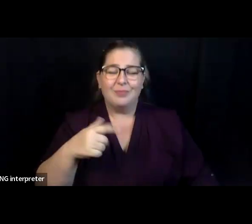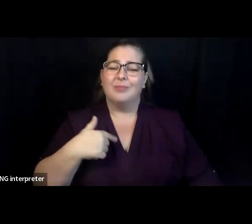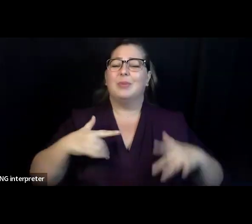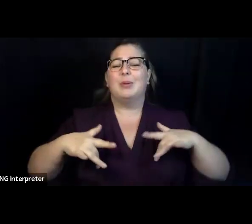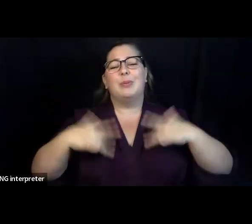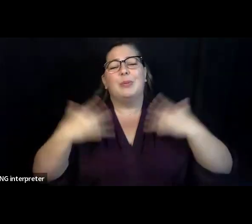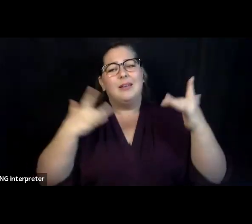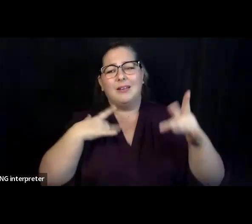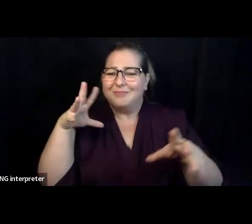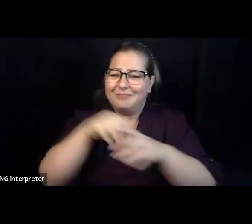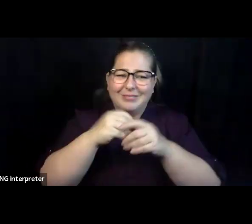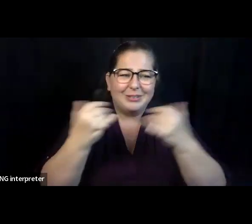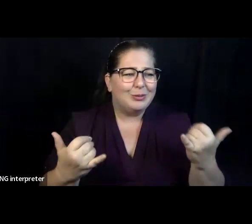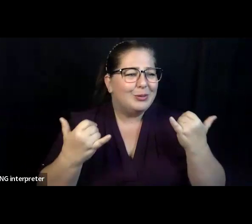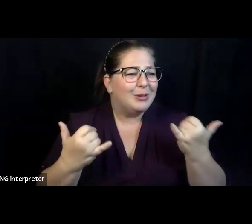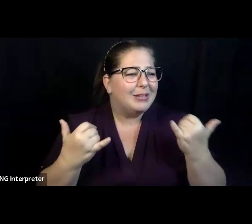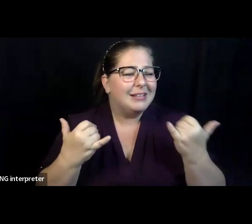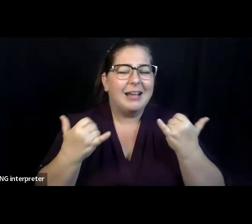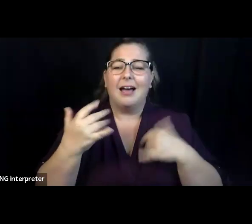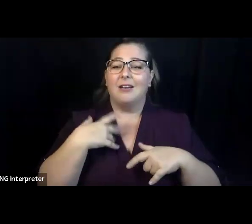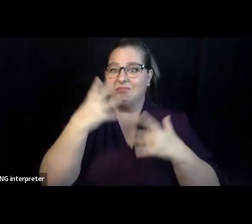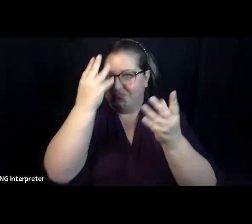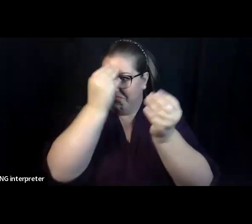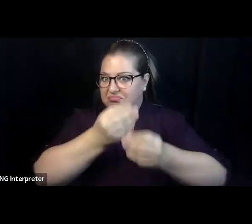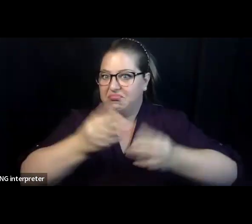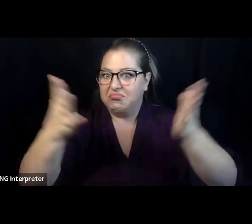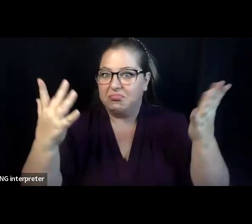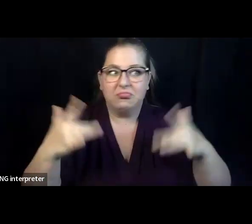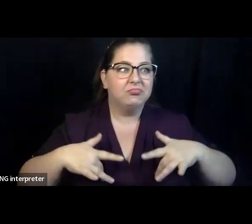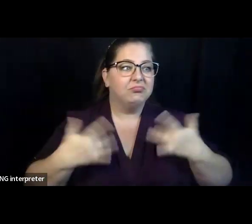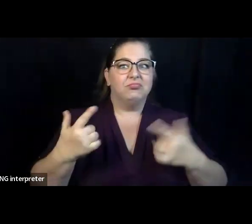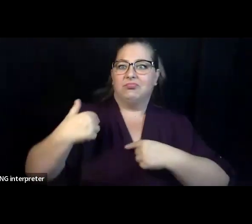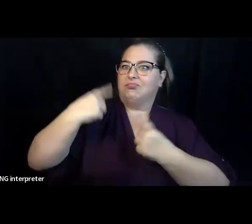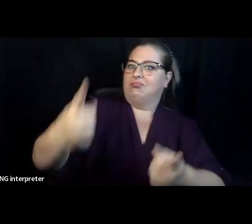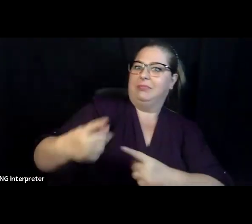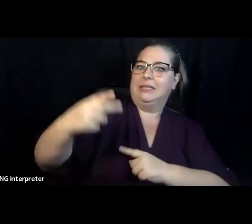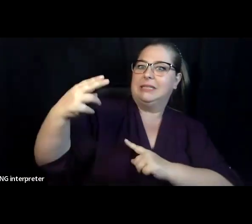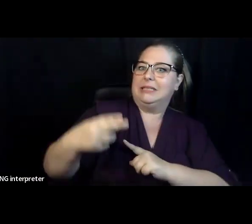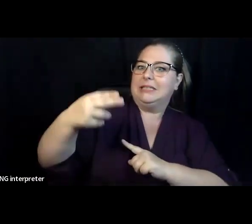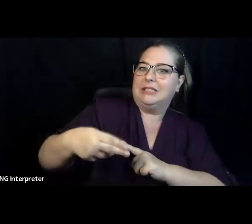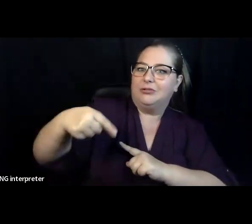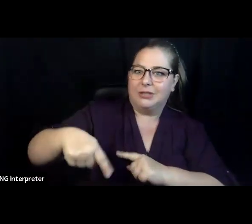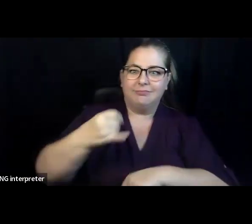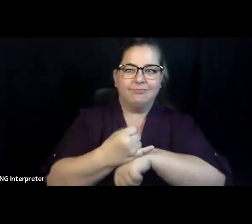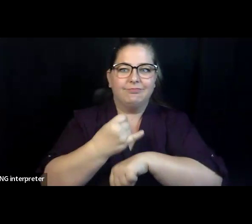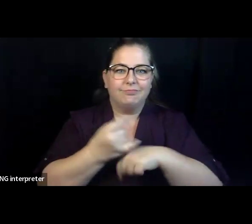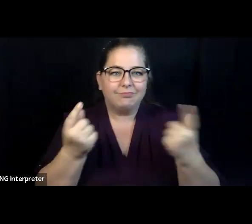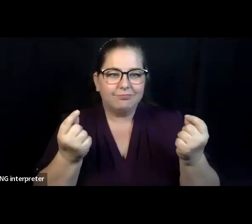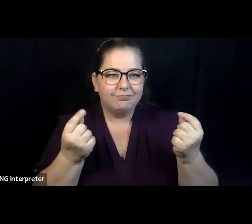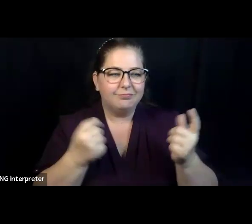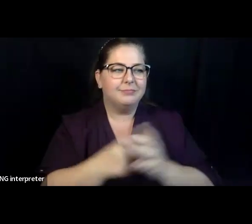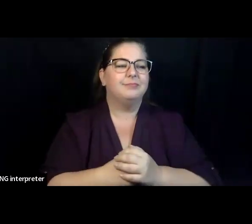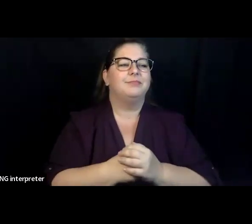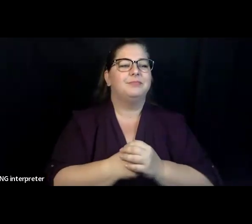how this came to be. I'm going to move, move fast through a lot of stuff. But it's all to say that, like, we get to be the operators of